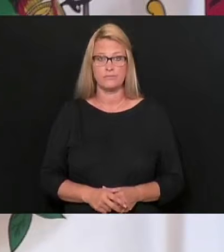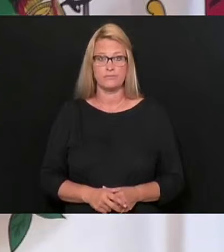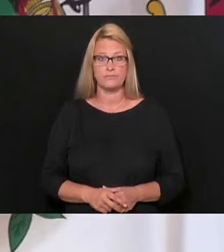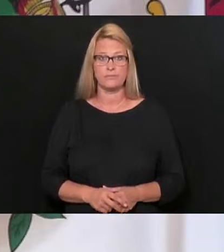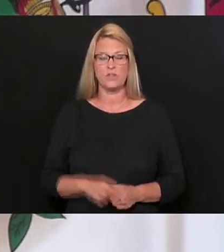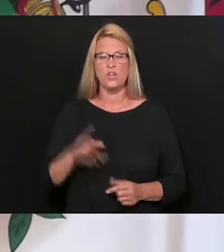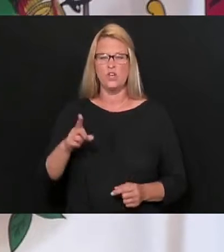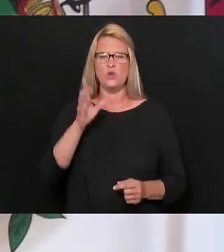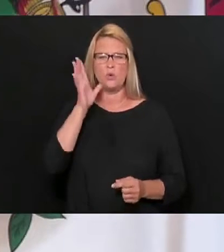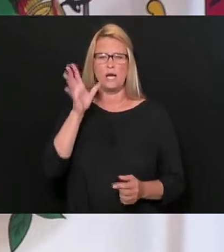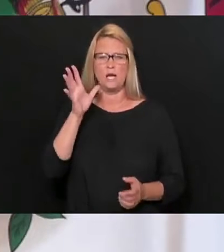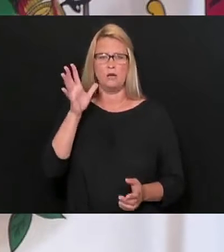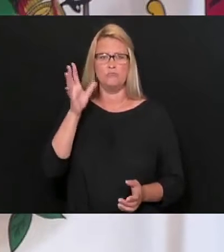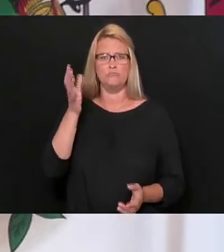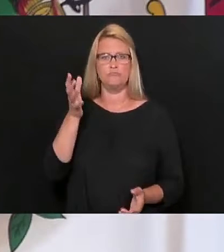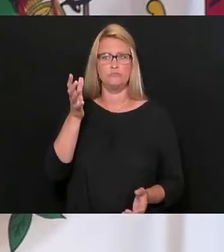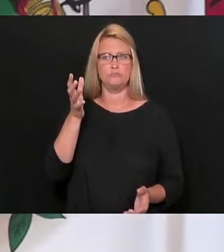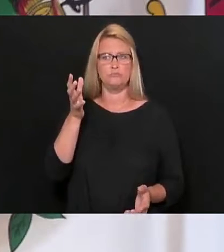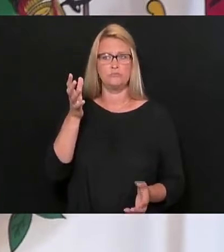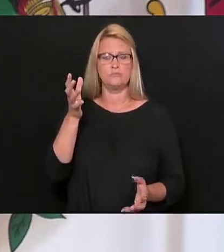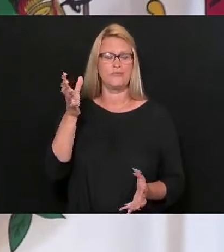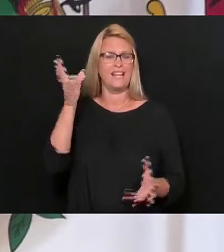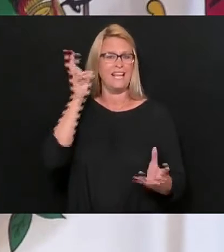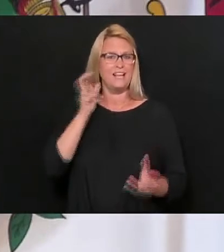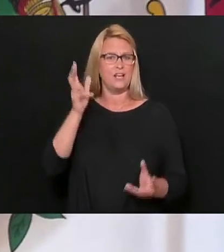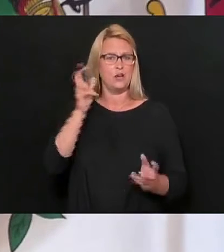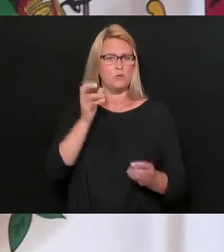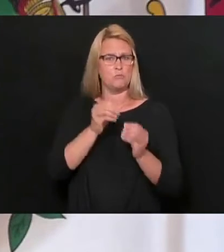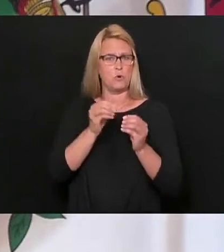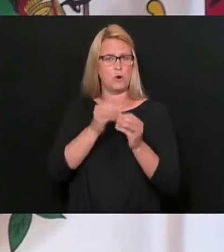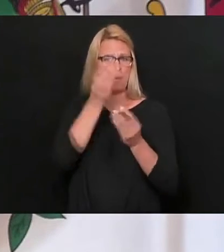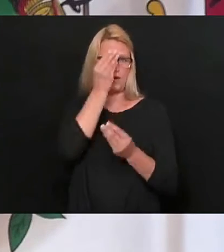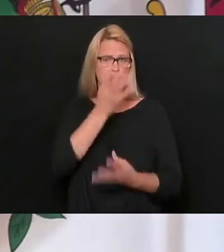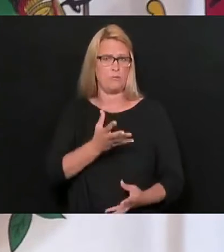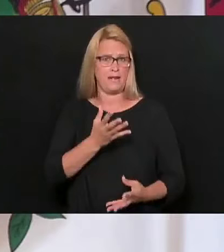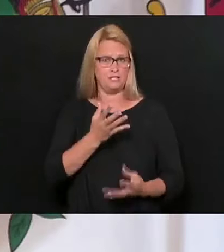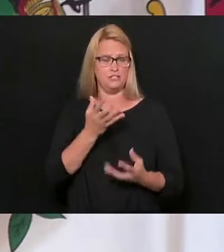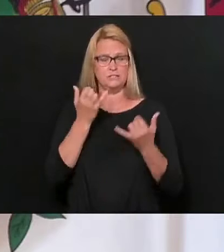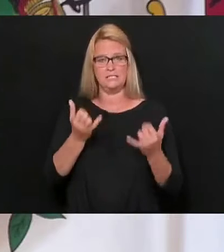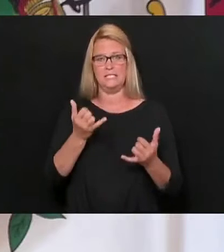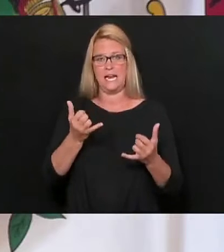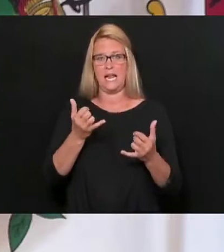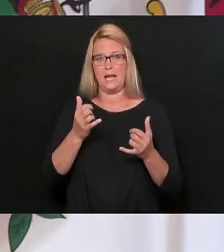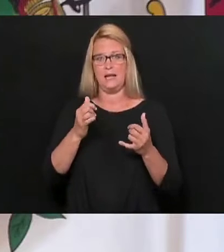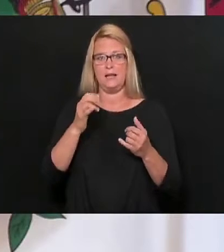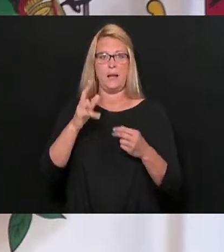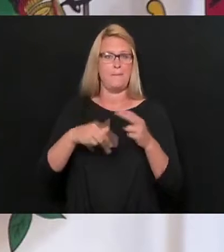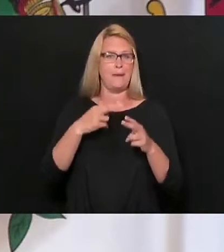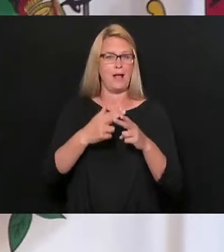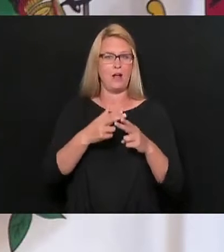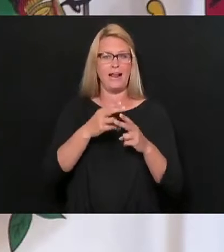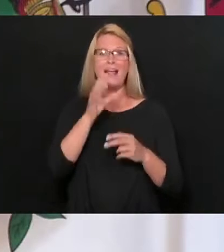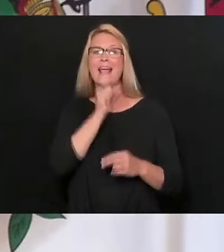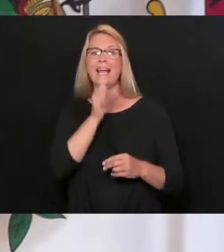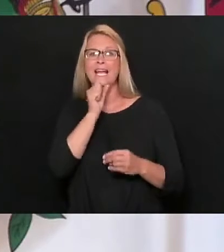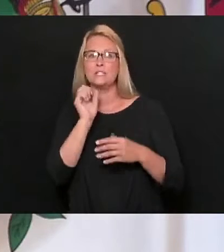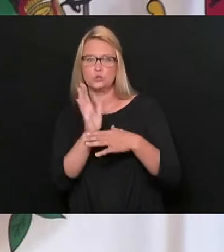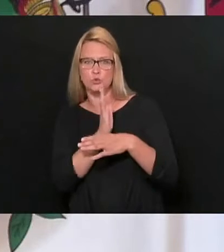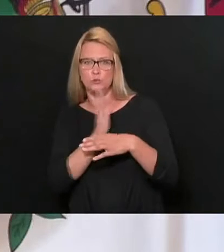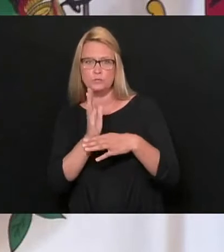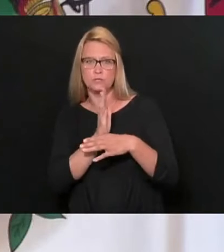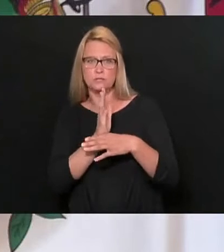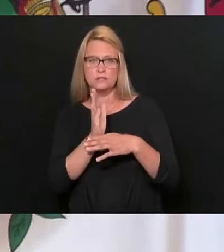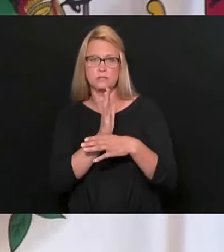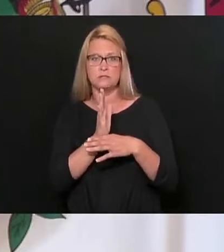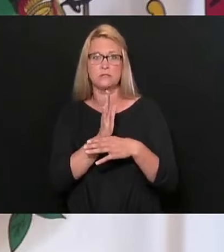Dr. Marsh will tell you about age groups and all that, and he's much more briefed and better than I. But it doesn't